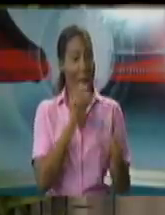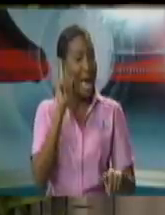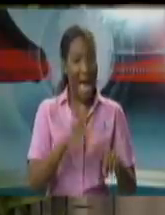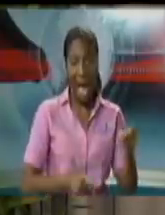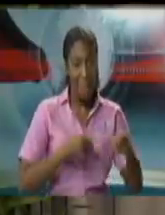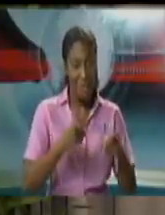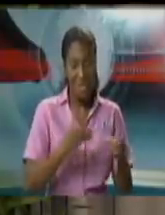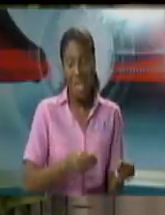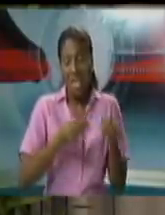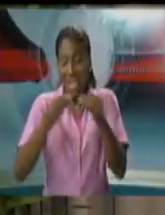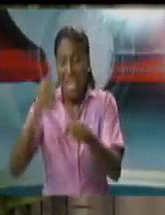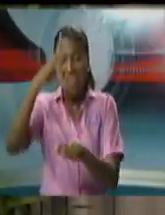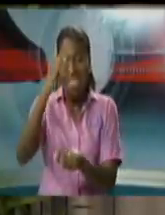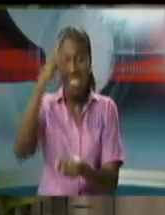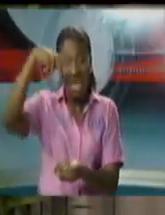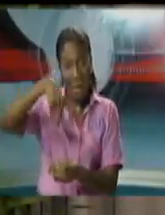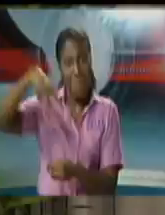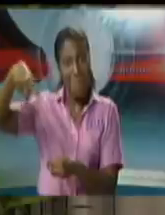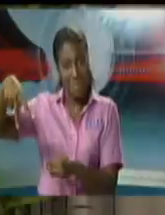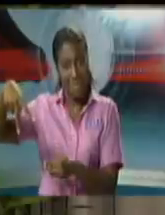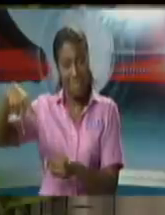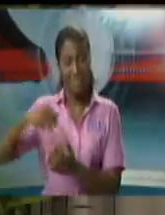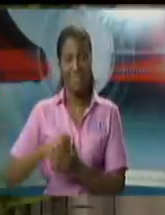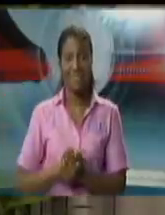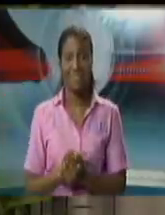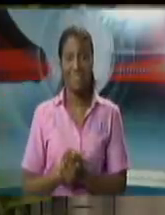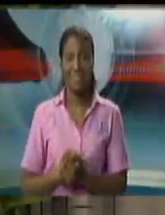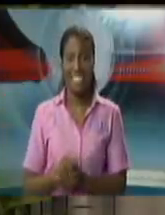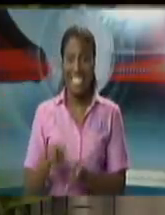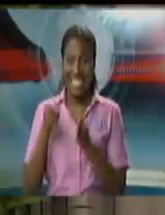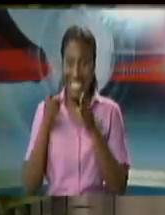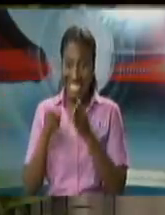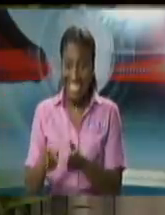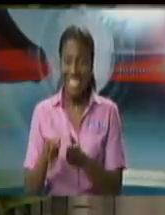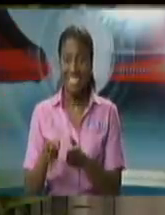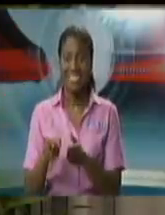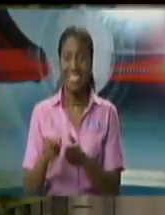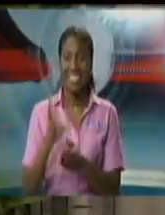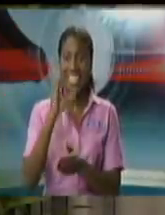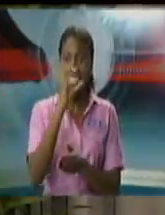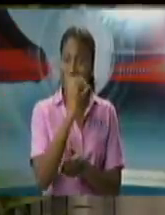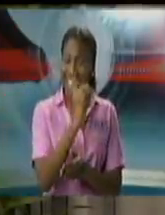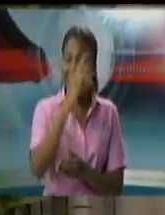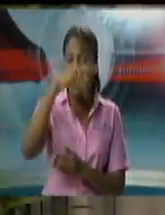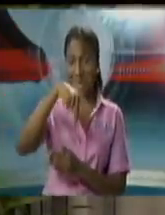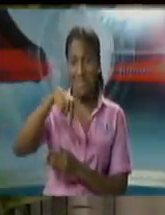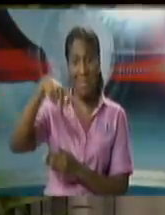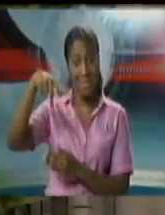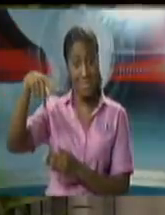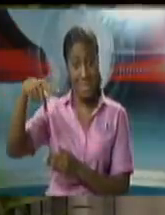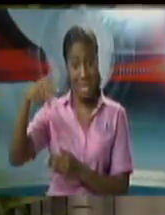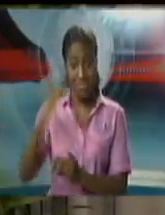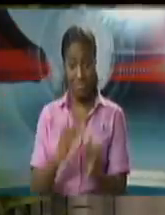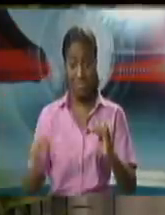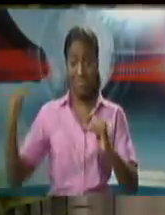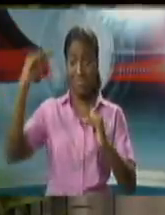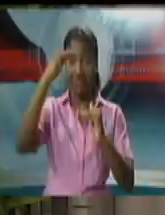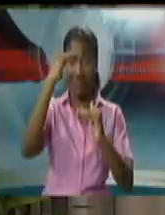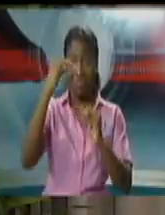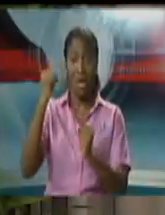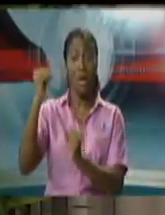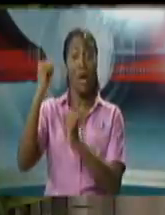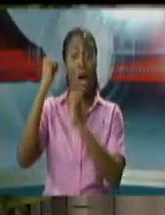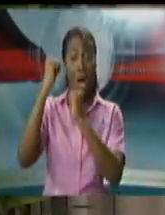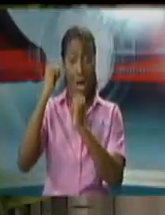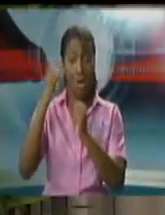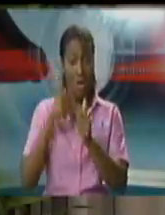another form of consideration. That is the power that the DPP exclusively has under Section 90 of the